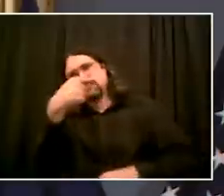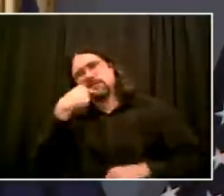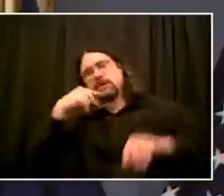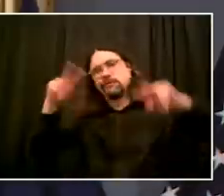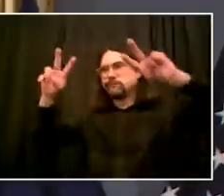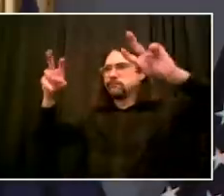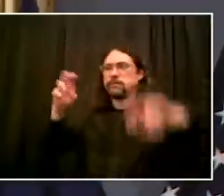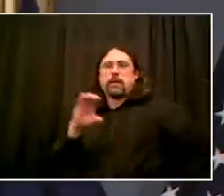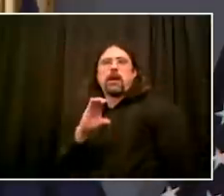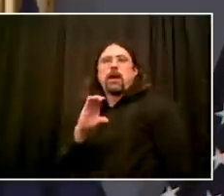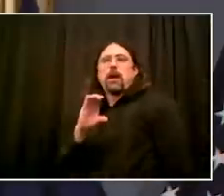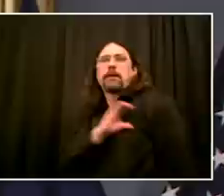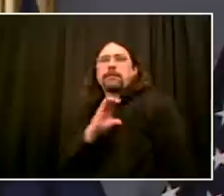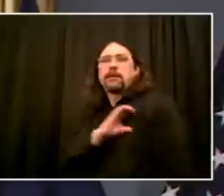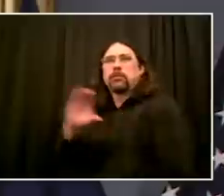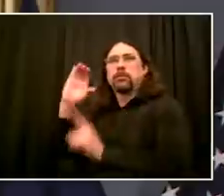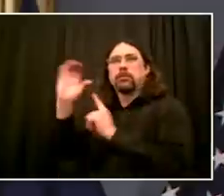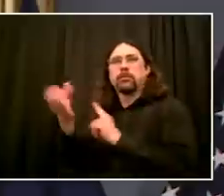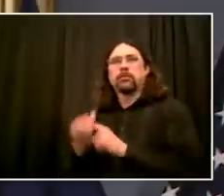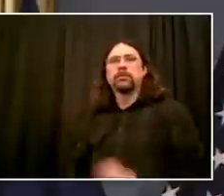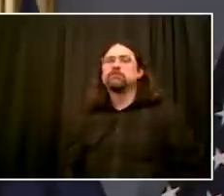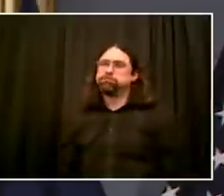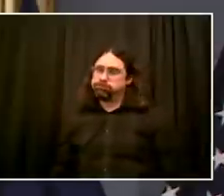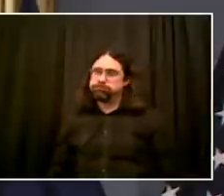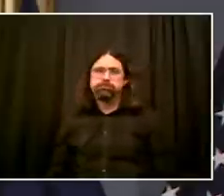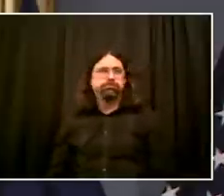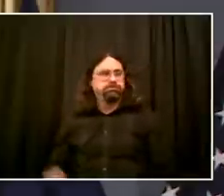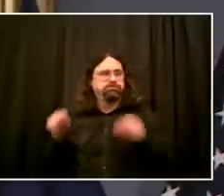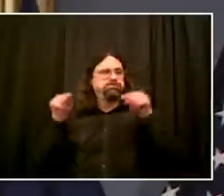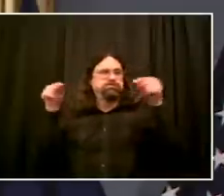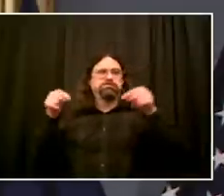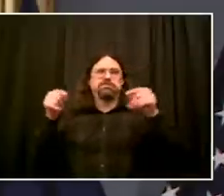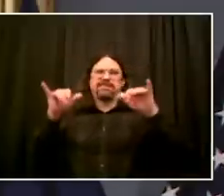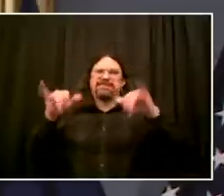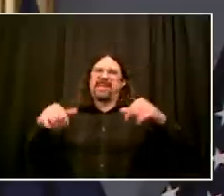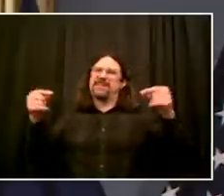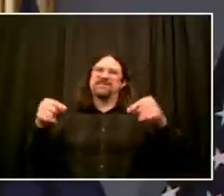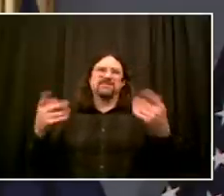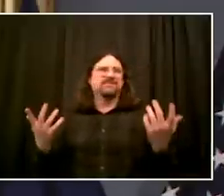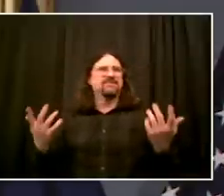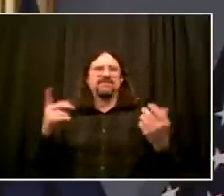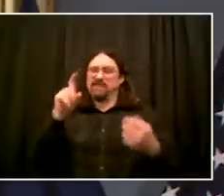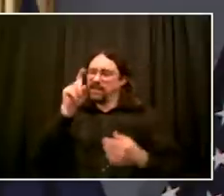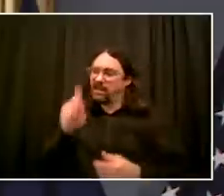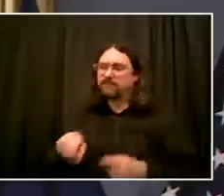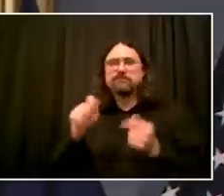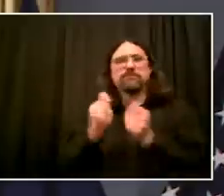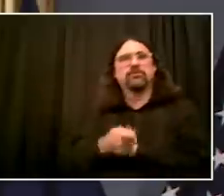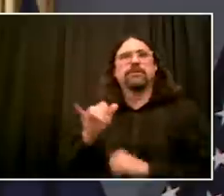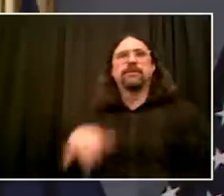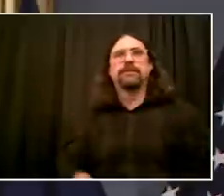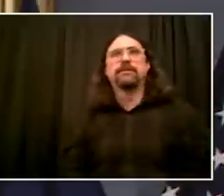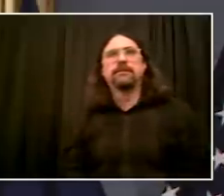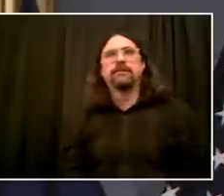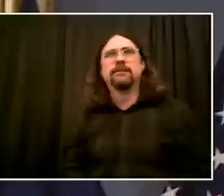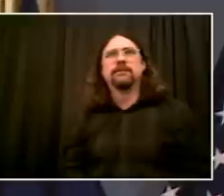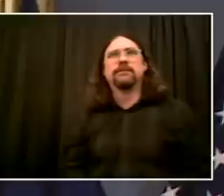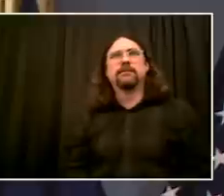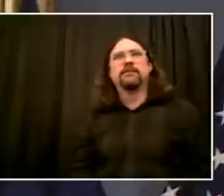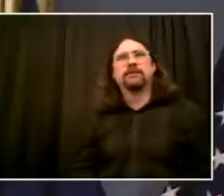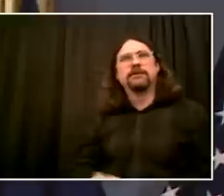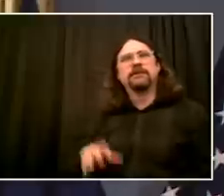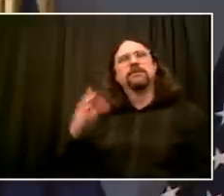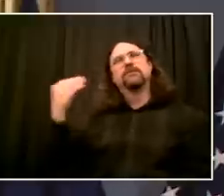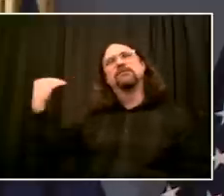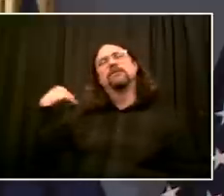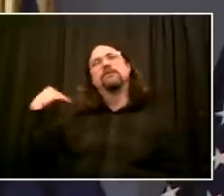the Black Latino Asian Caucus of the City Council. I was deeply moved as well by the video by Detective Domaine Freeland,